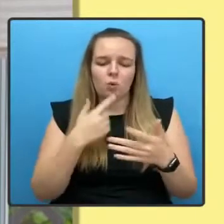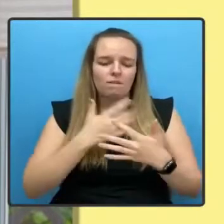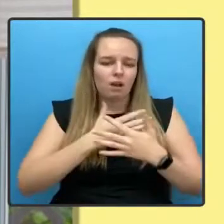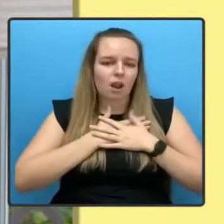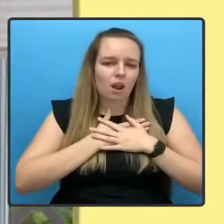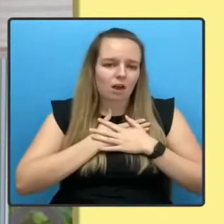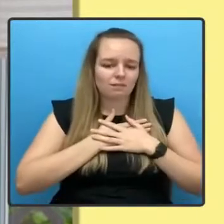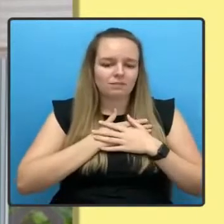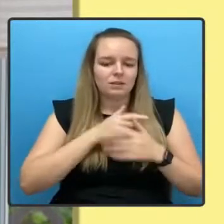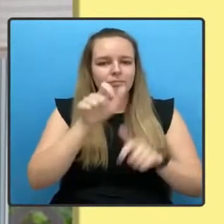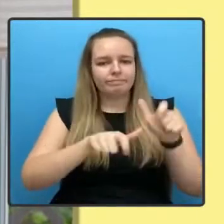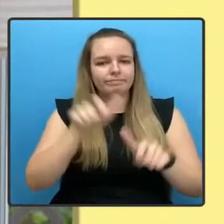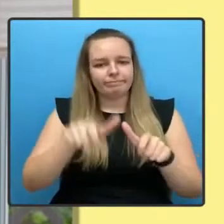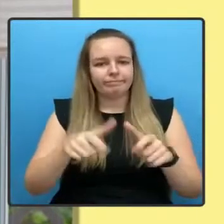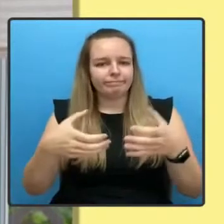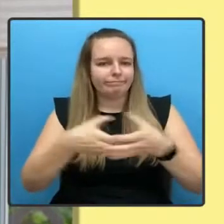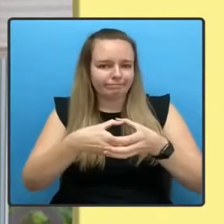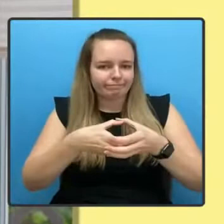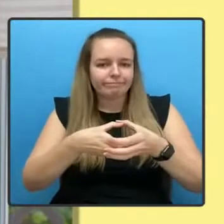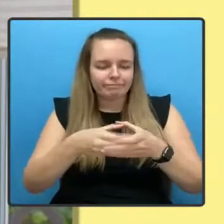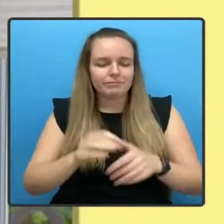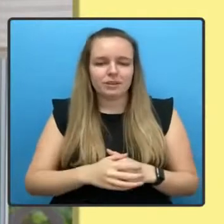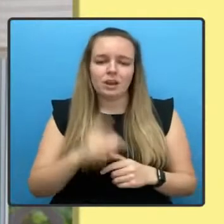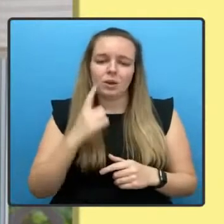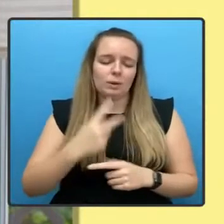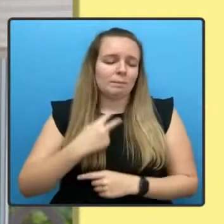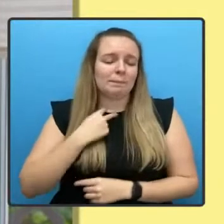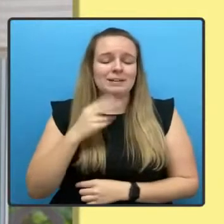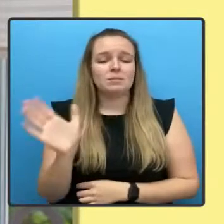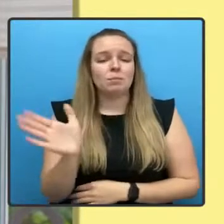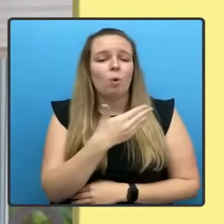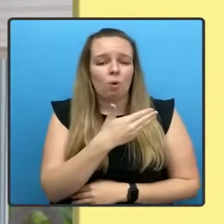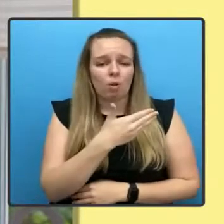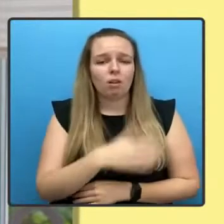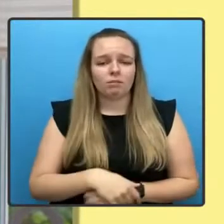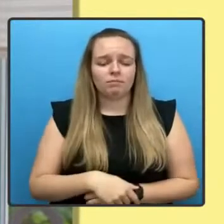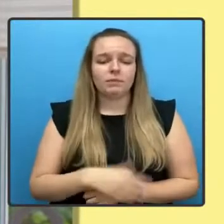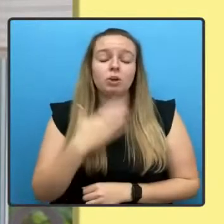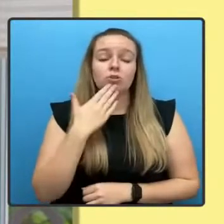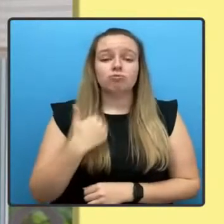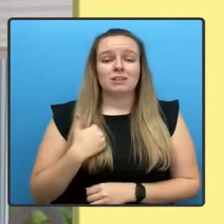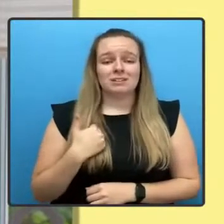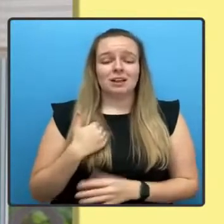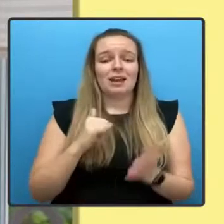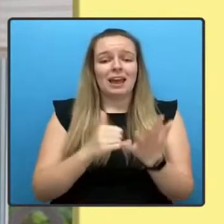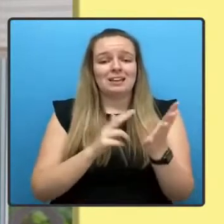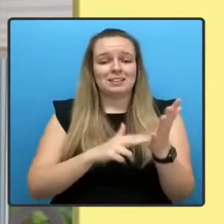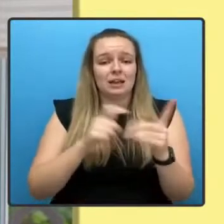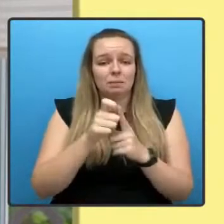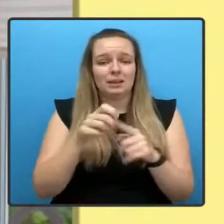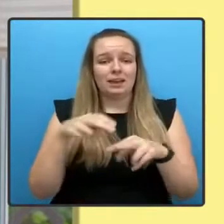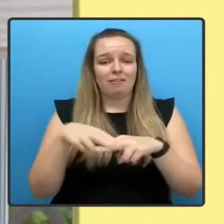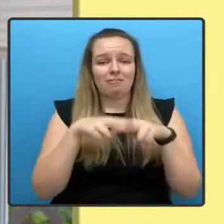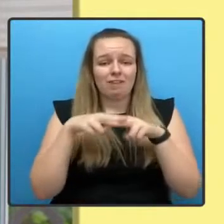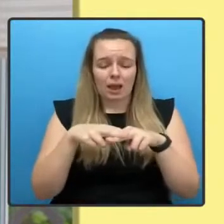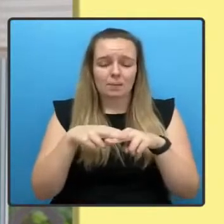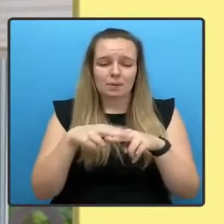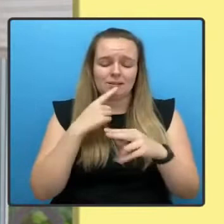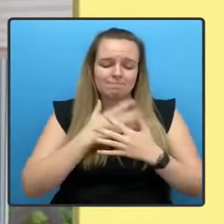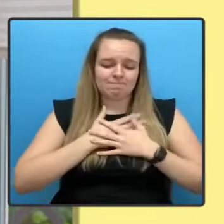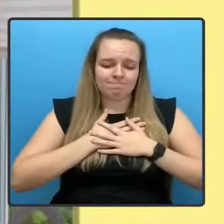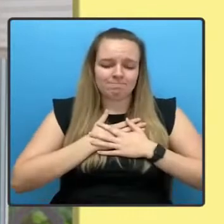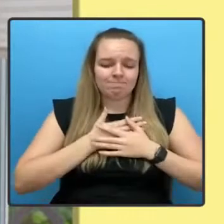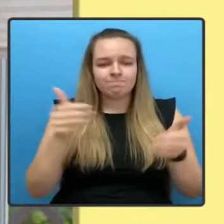We miss all of them. Most recently, the SNP family bid farewell to our dear friend and